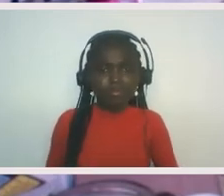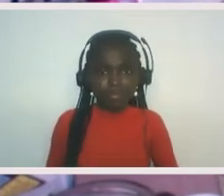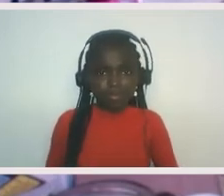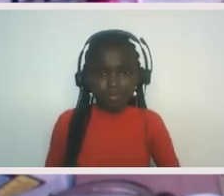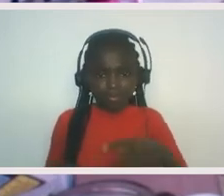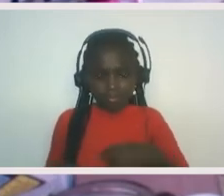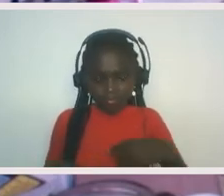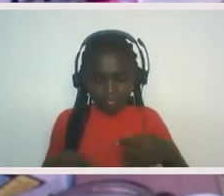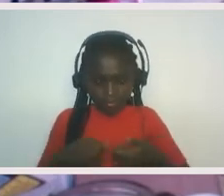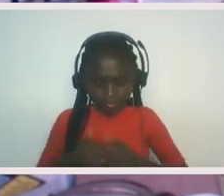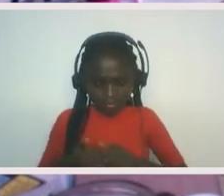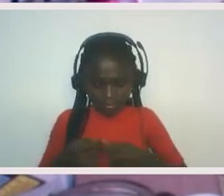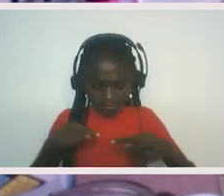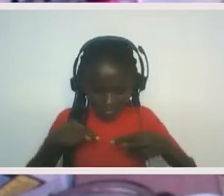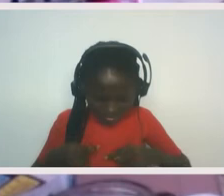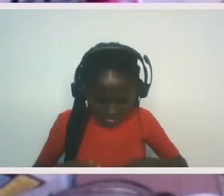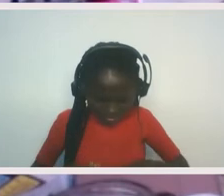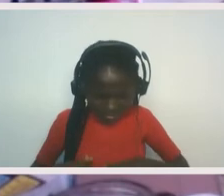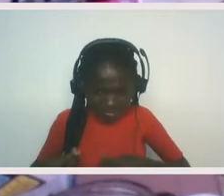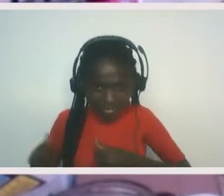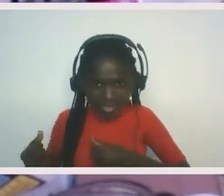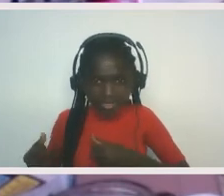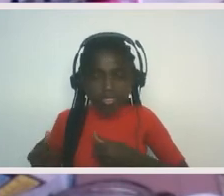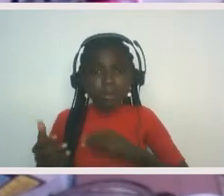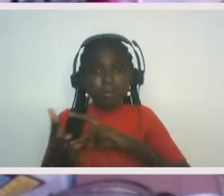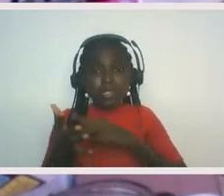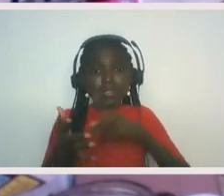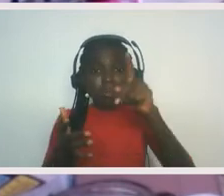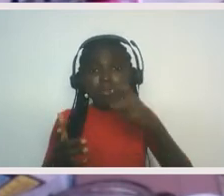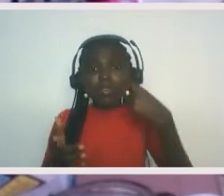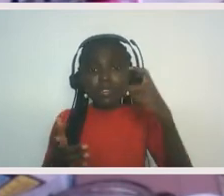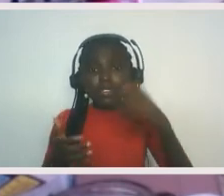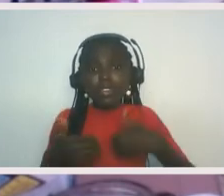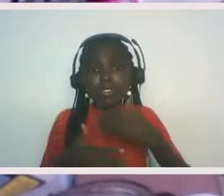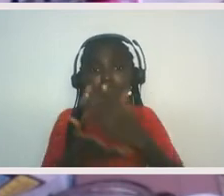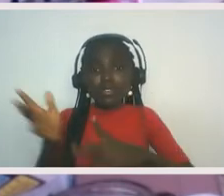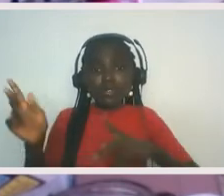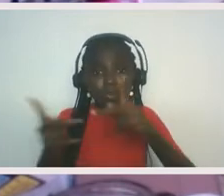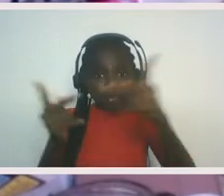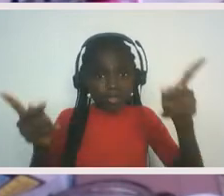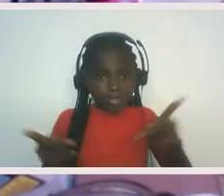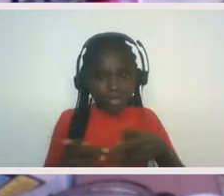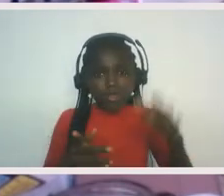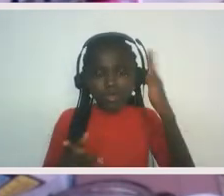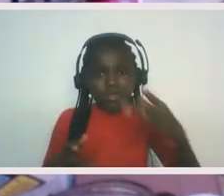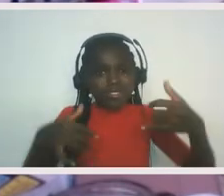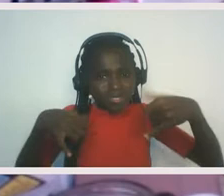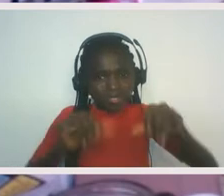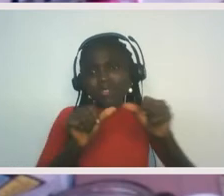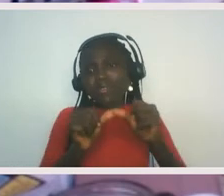identifying that there's still places that can and will come for you. And, um, um,